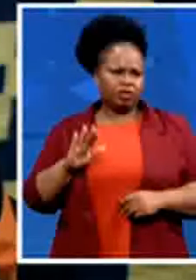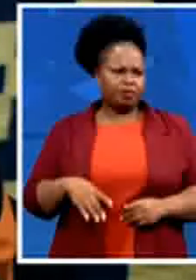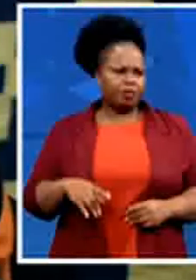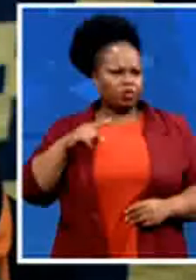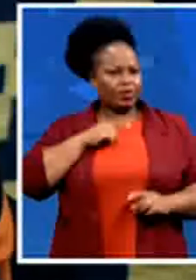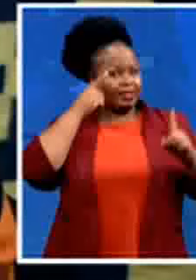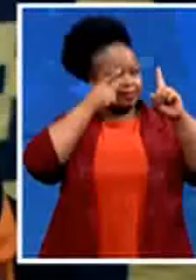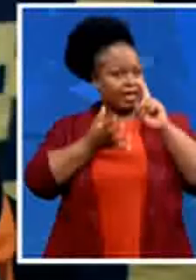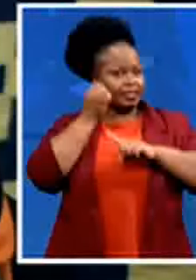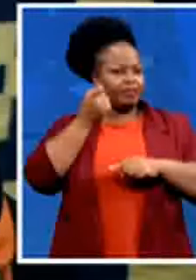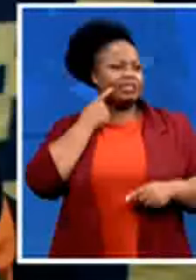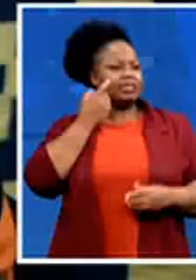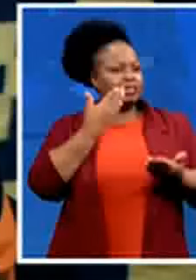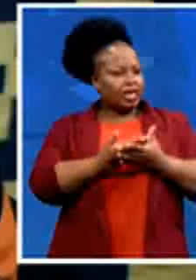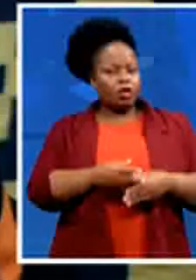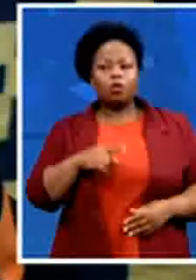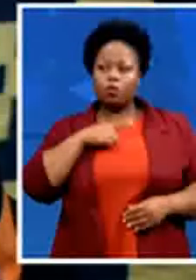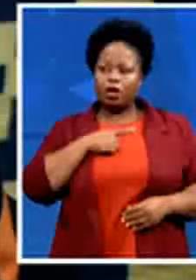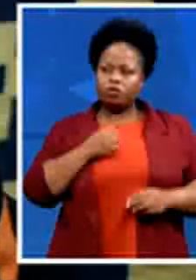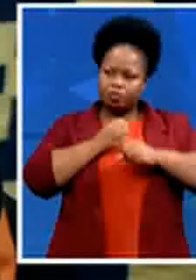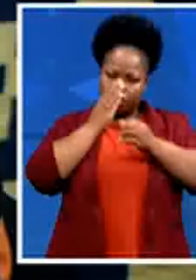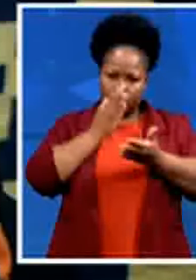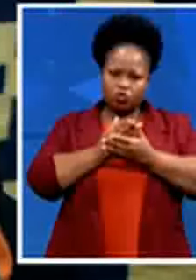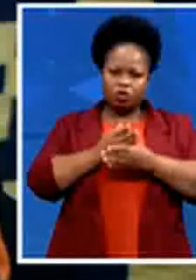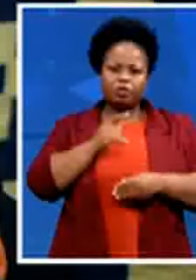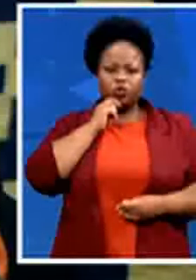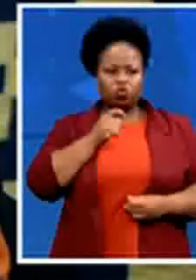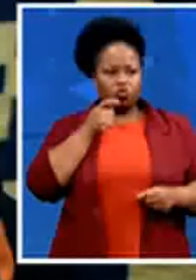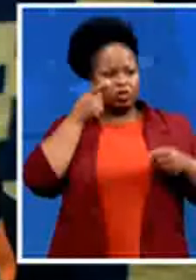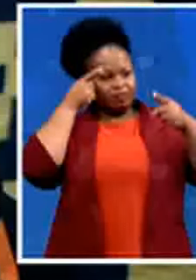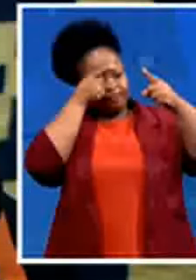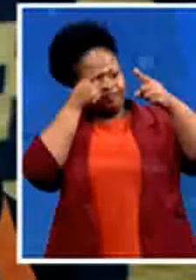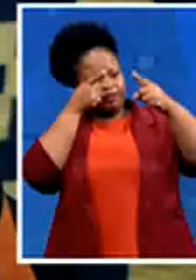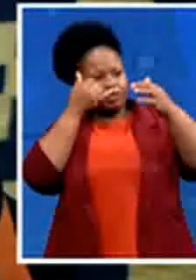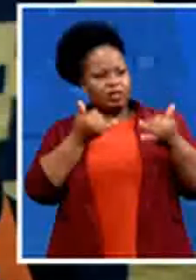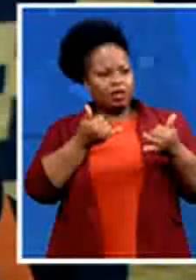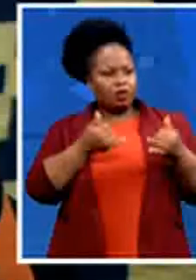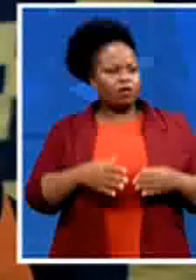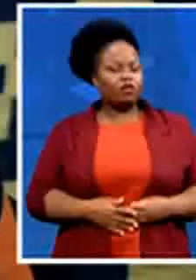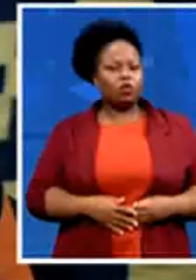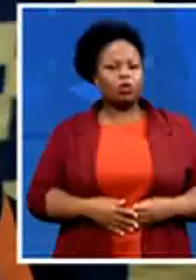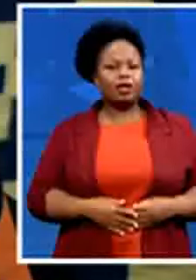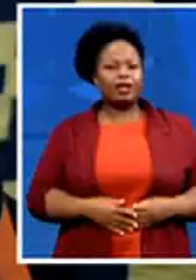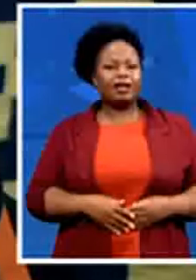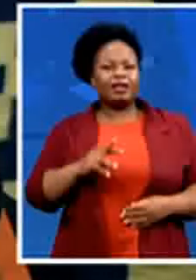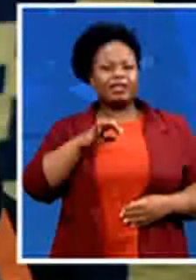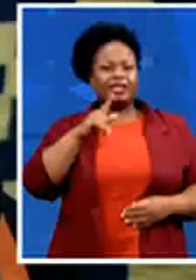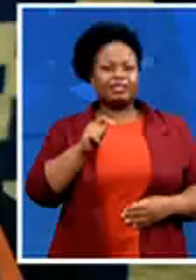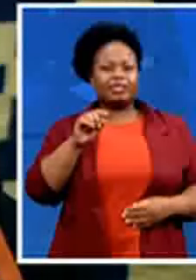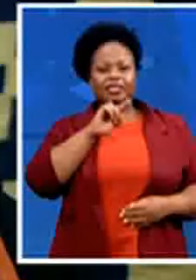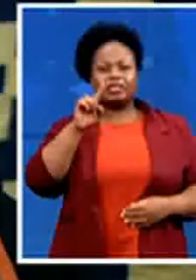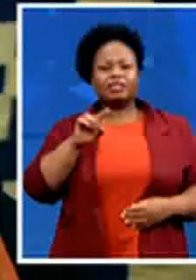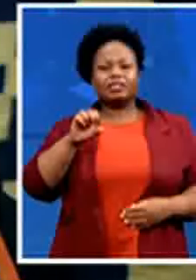us firmly on a trajectory for a net zero carbon emissions by